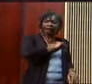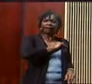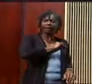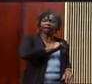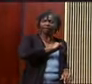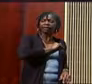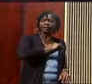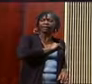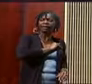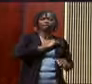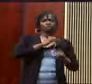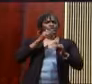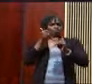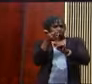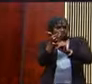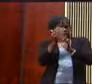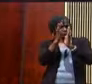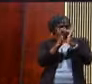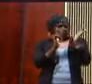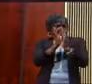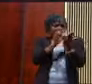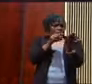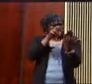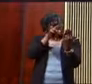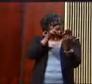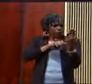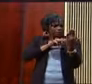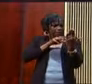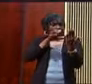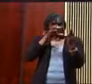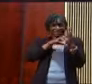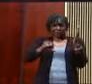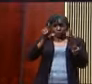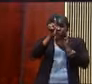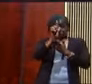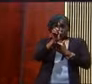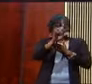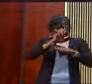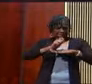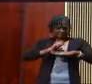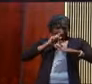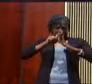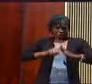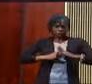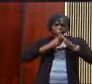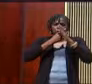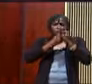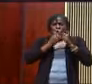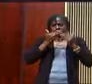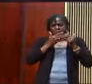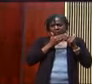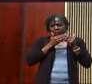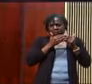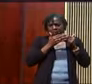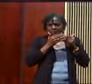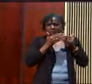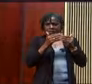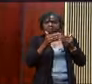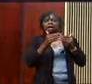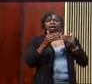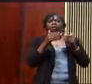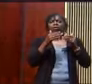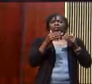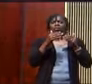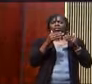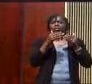because when you read this book of Nehemiah, chapter 1 sets the tone for the rest of the book. In chapter